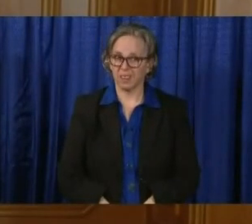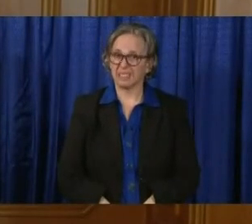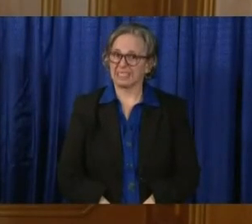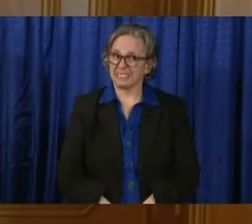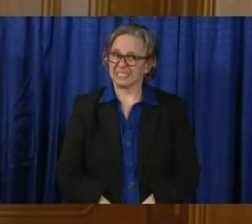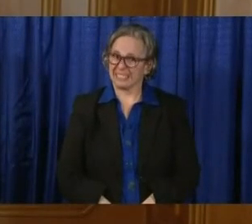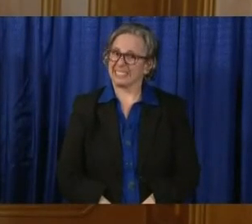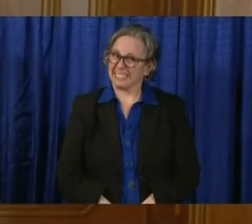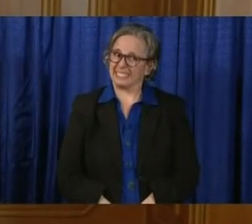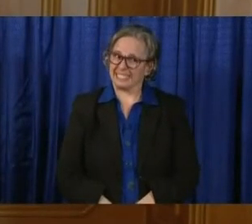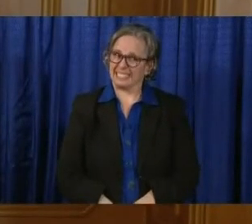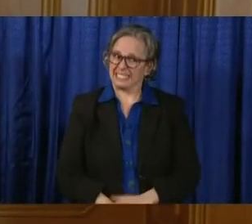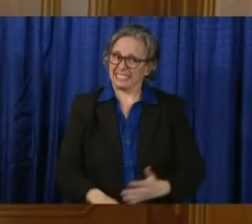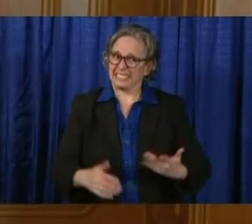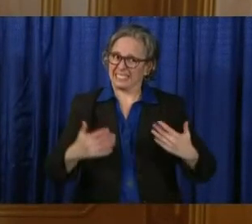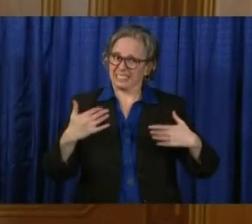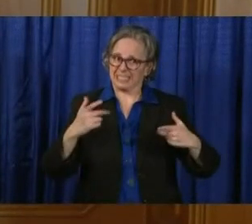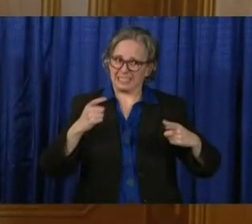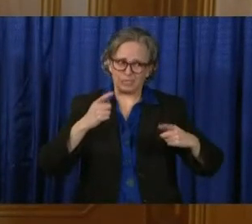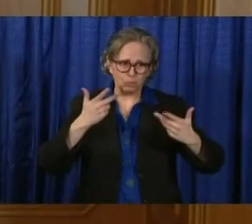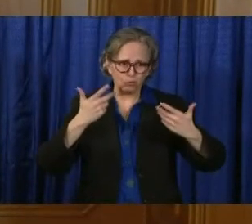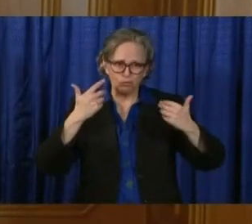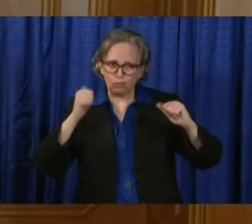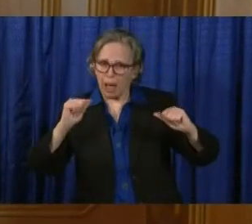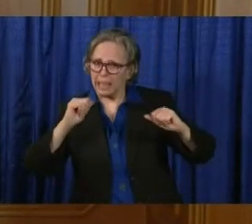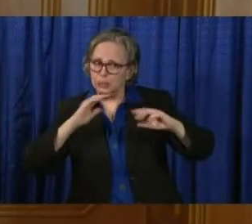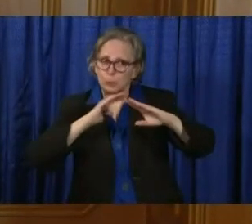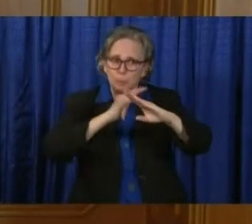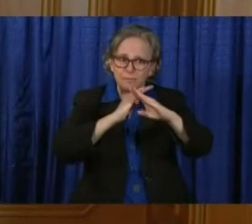quite some time, but now it is in some of these prisons.